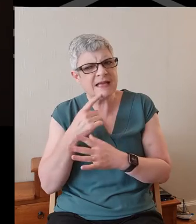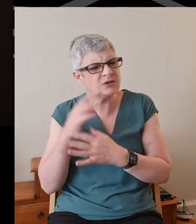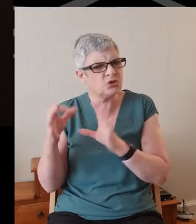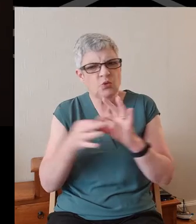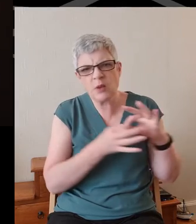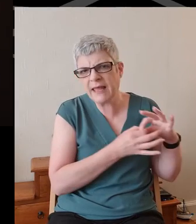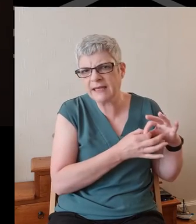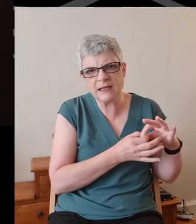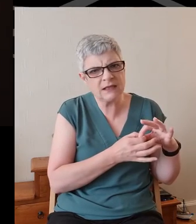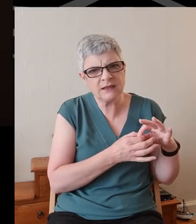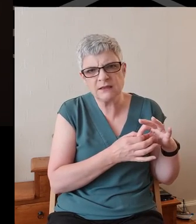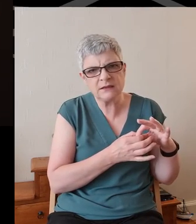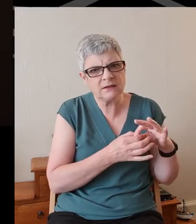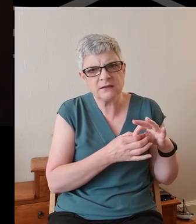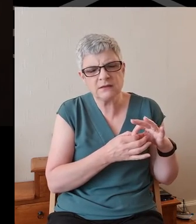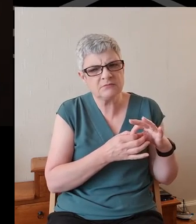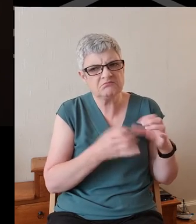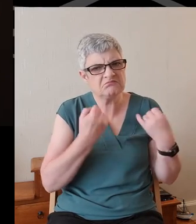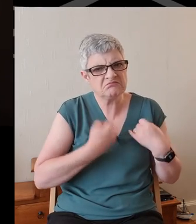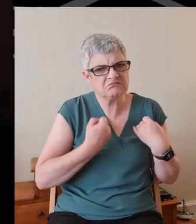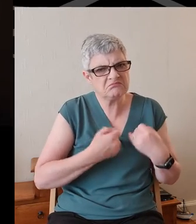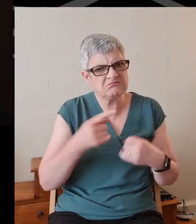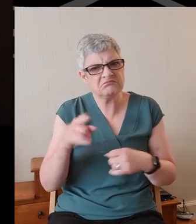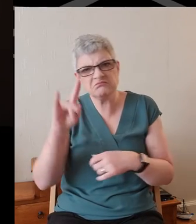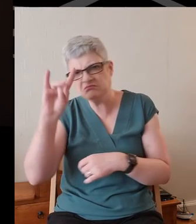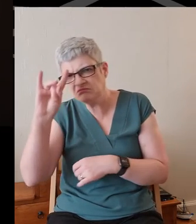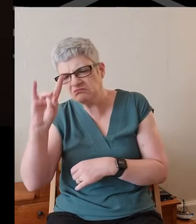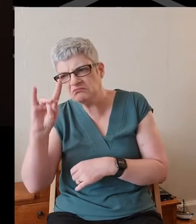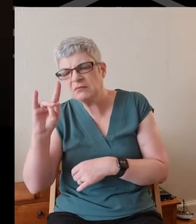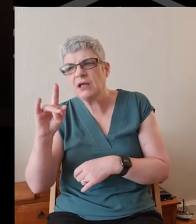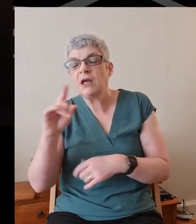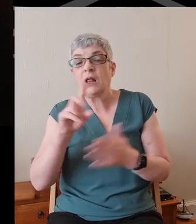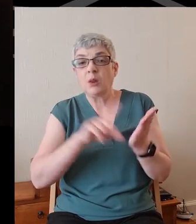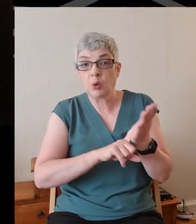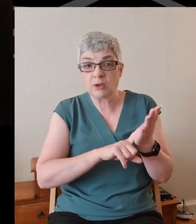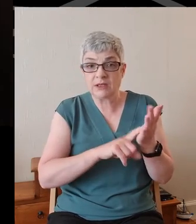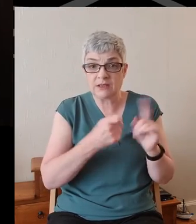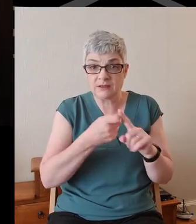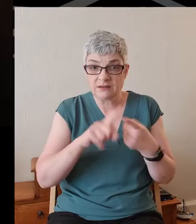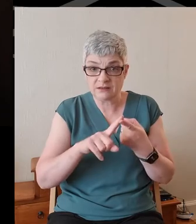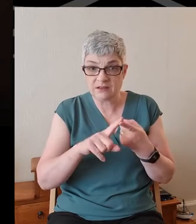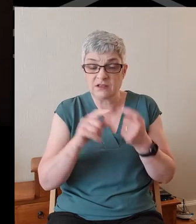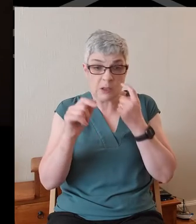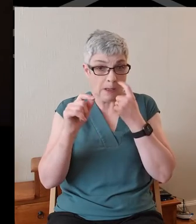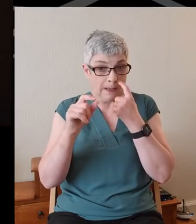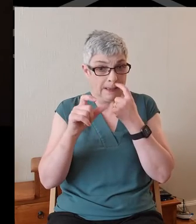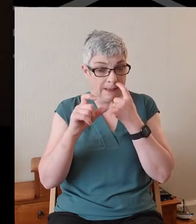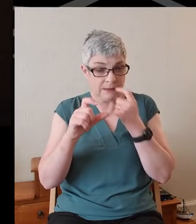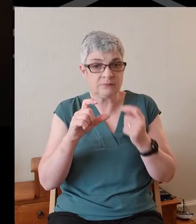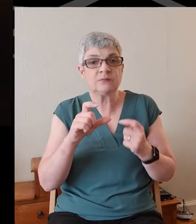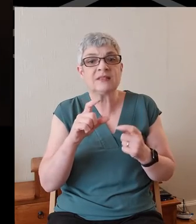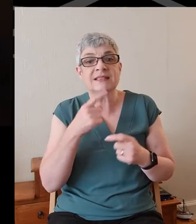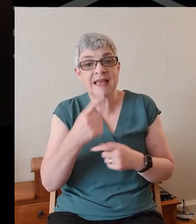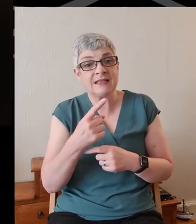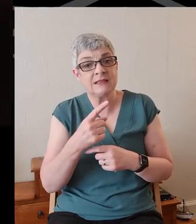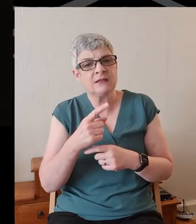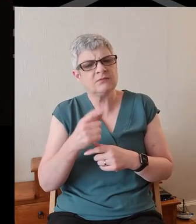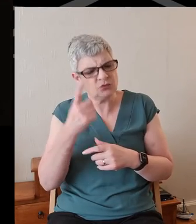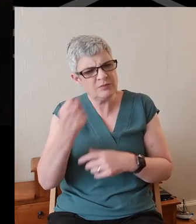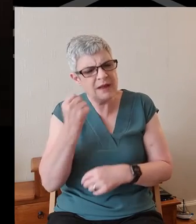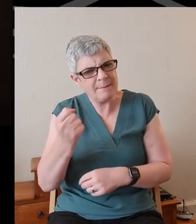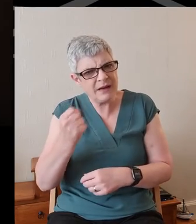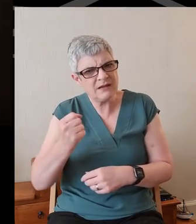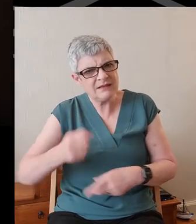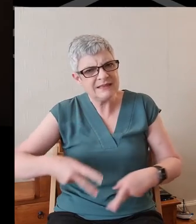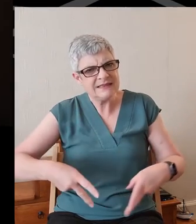link. Luke chapter 13, in the conversation with his disciples. He says, remember that